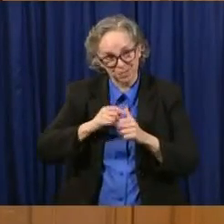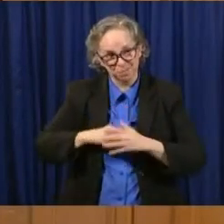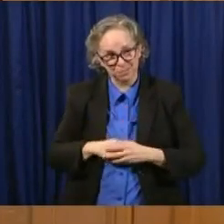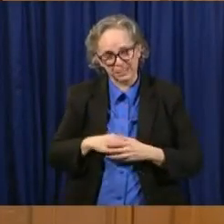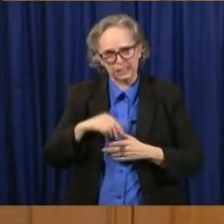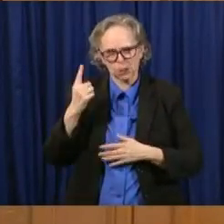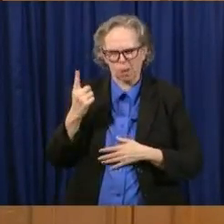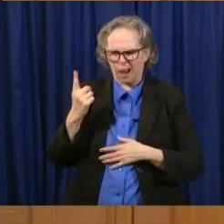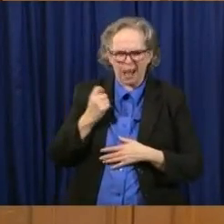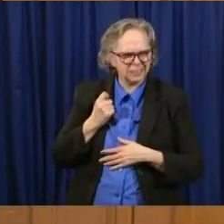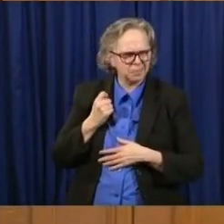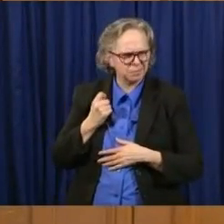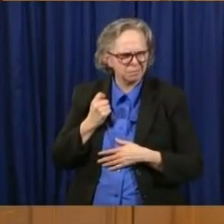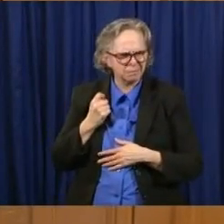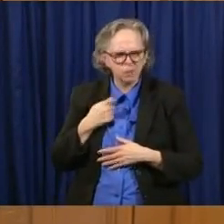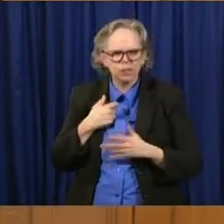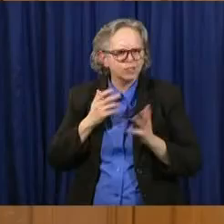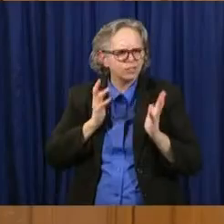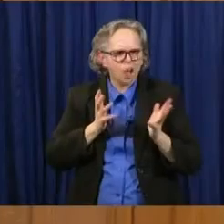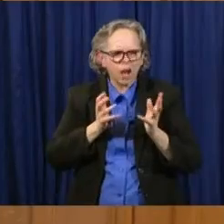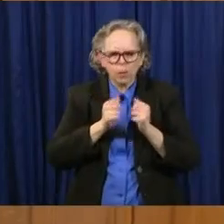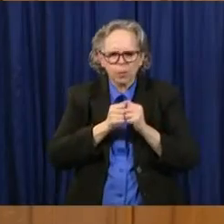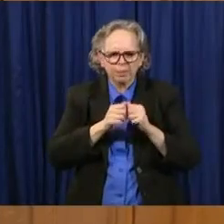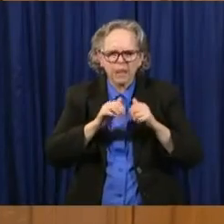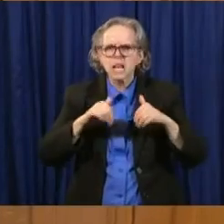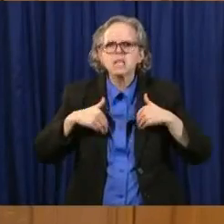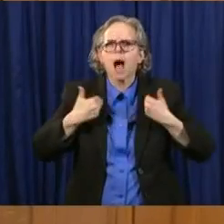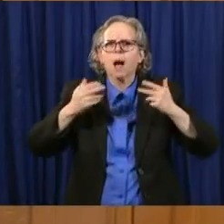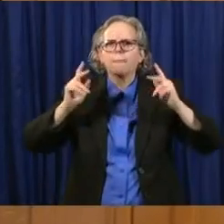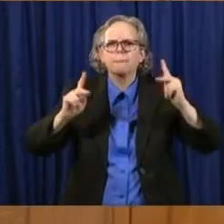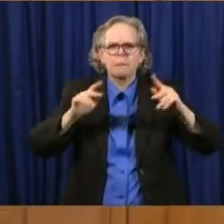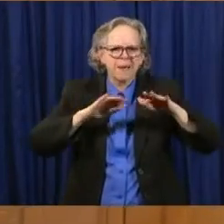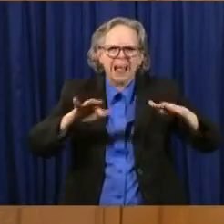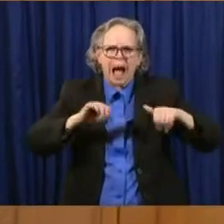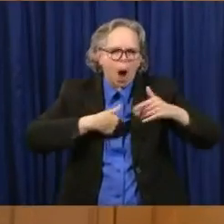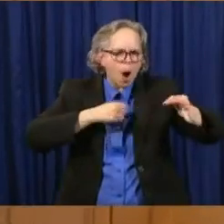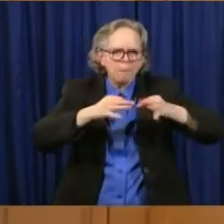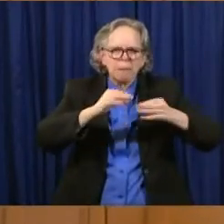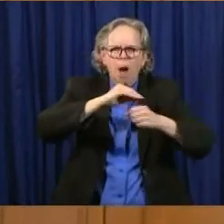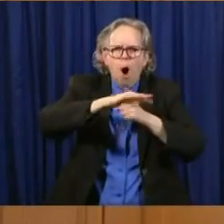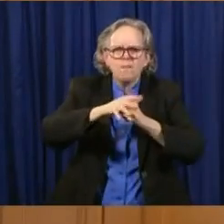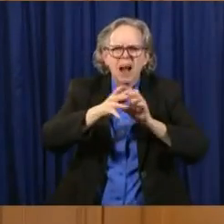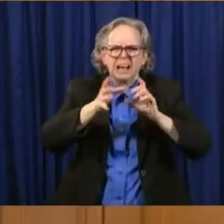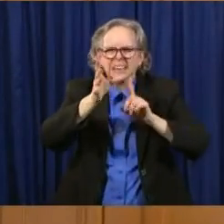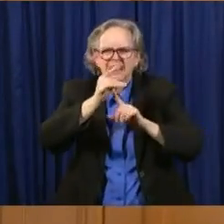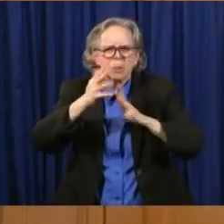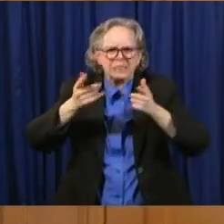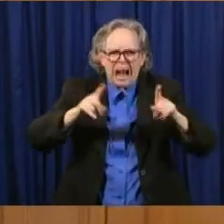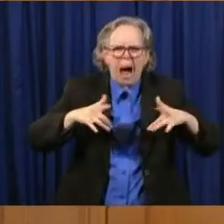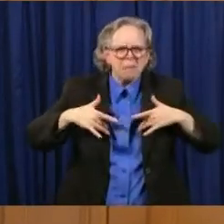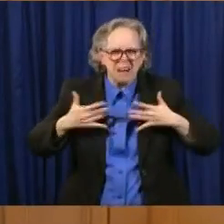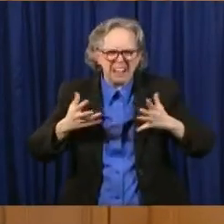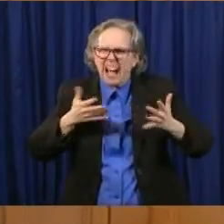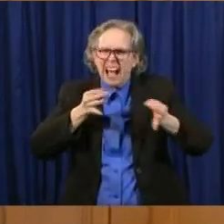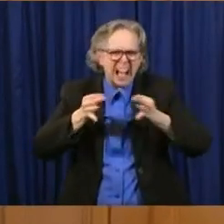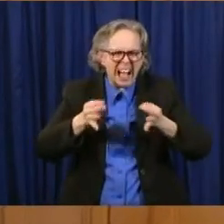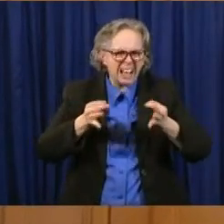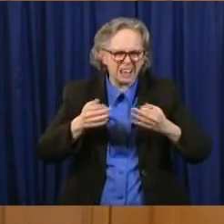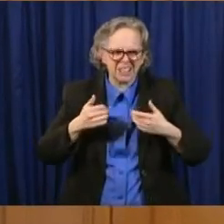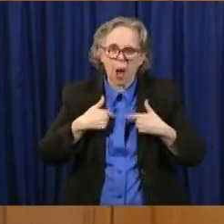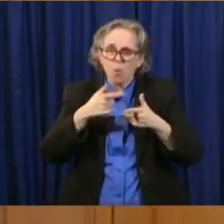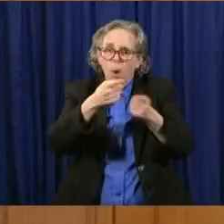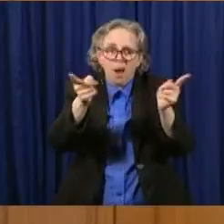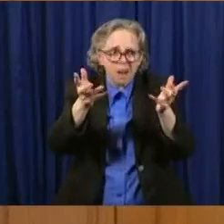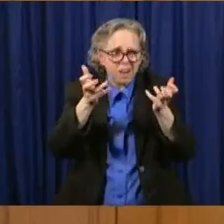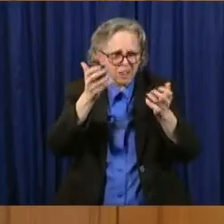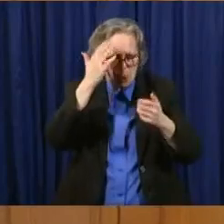talking to young people at home. And I want you to know that I've become increasingly aware once we started doing these briefings